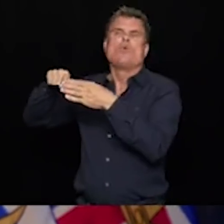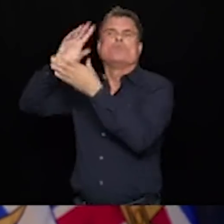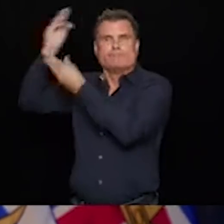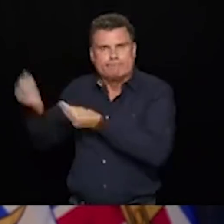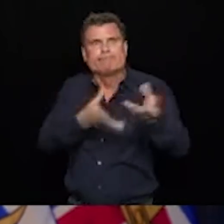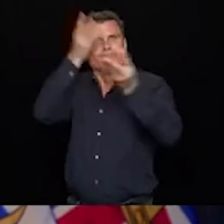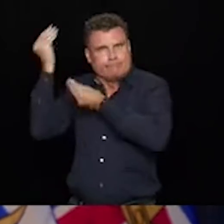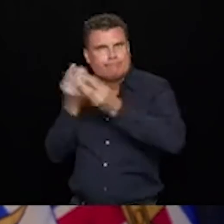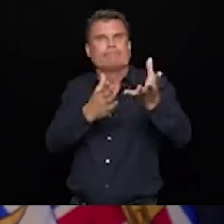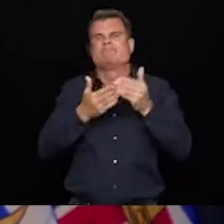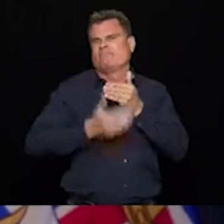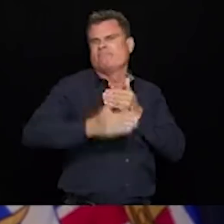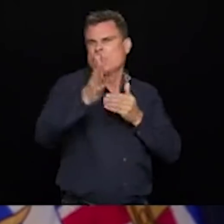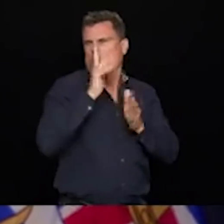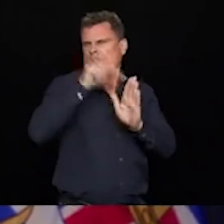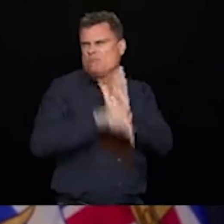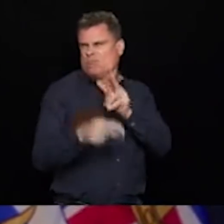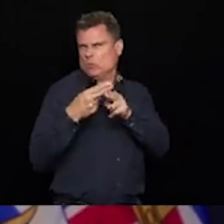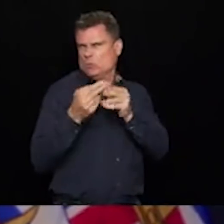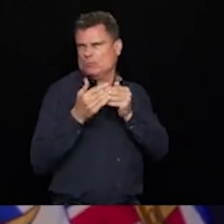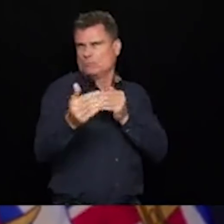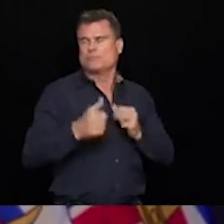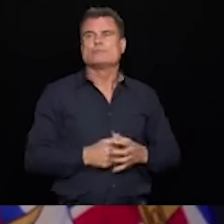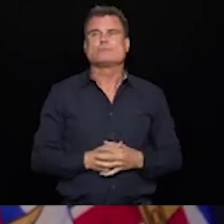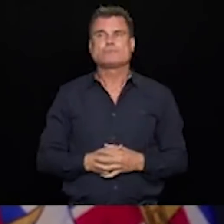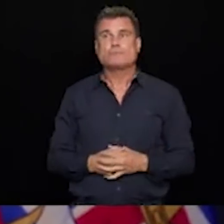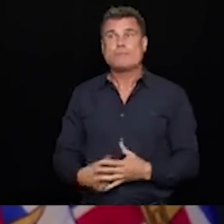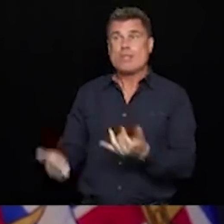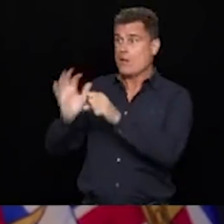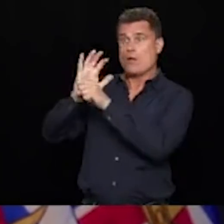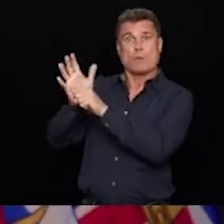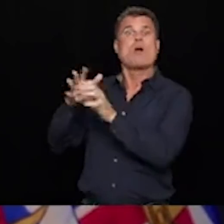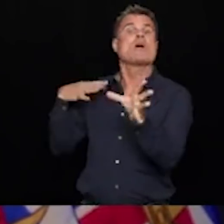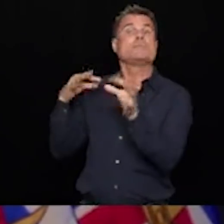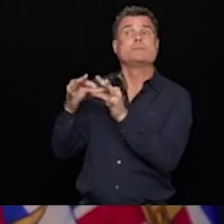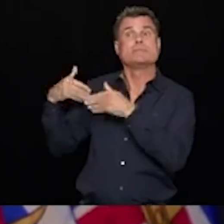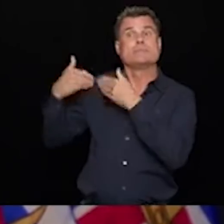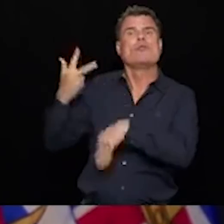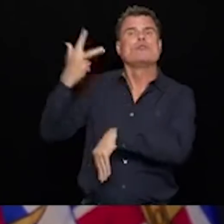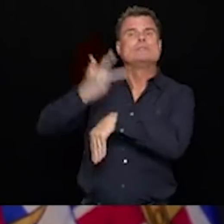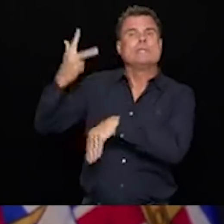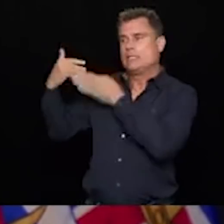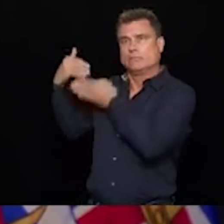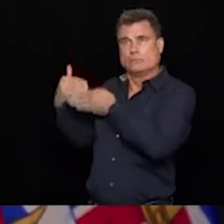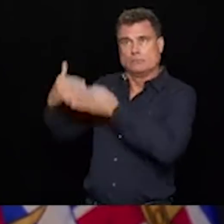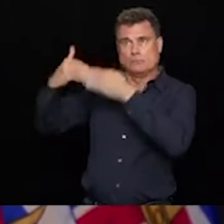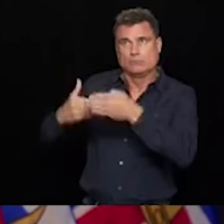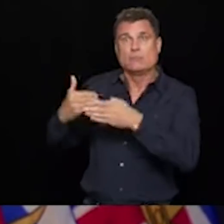So for today, for our COVID update, we have three reporting periods. From Friday to Saturday, we had